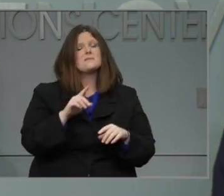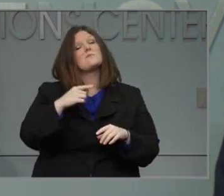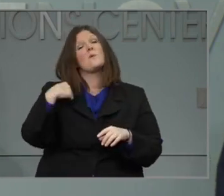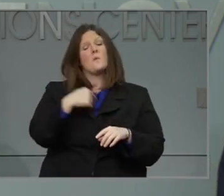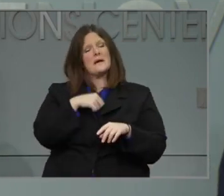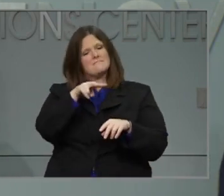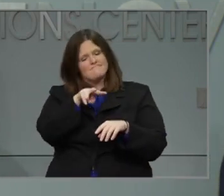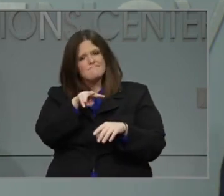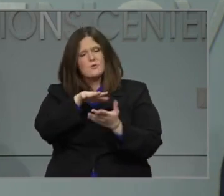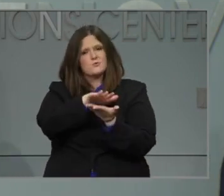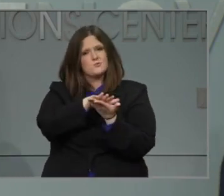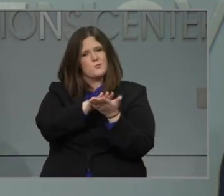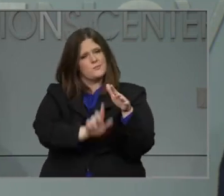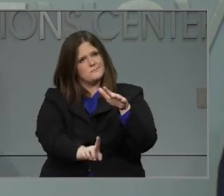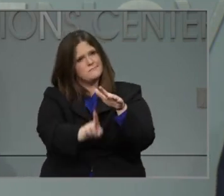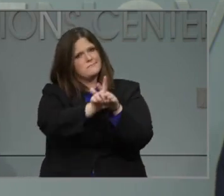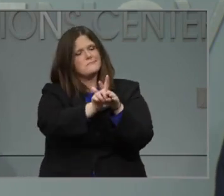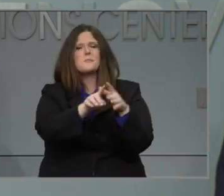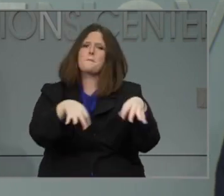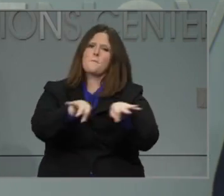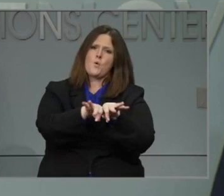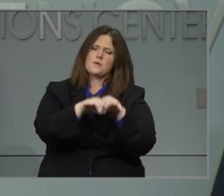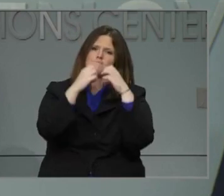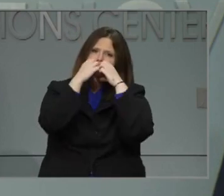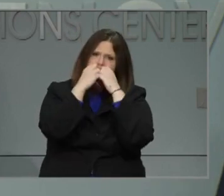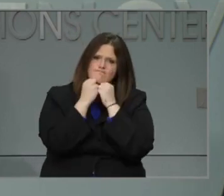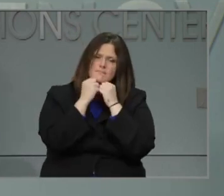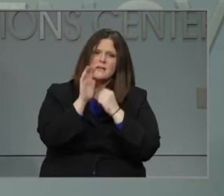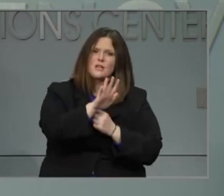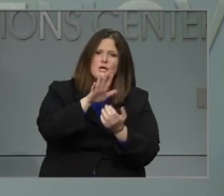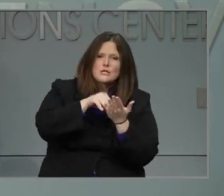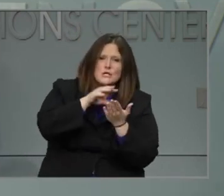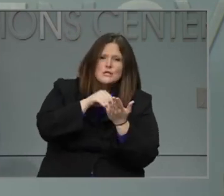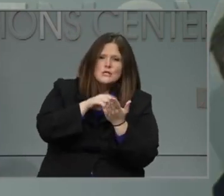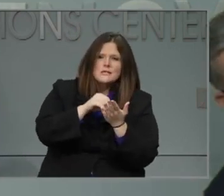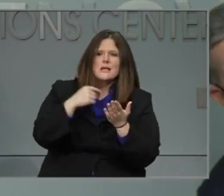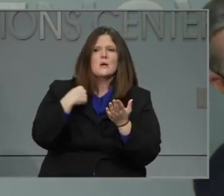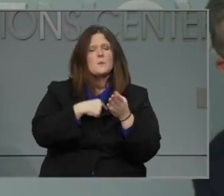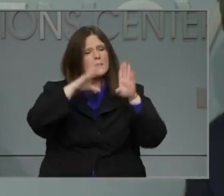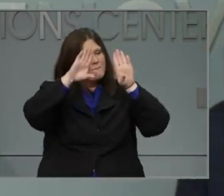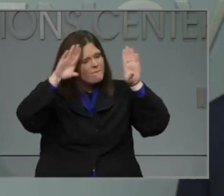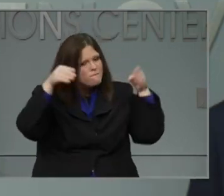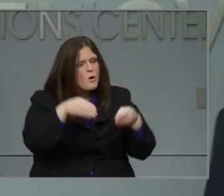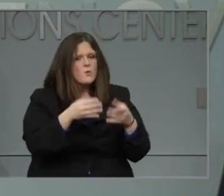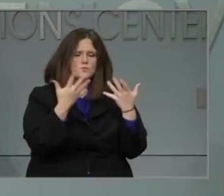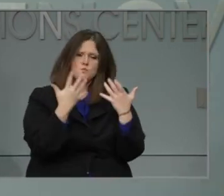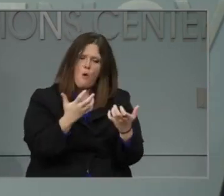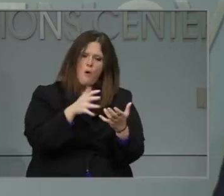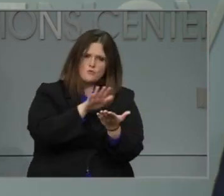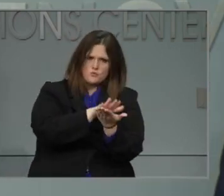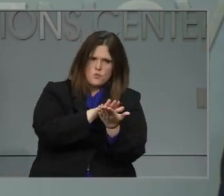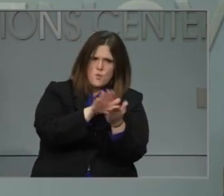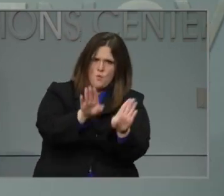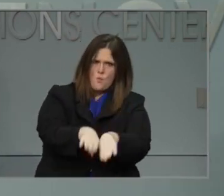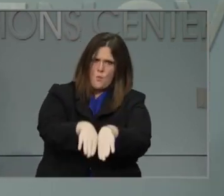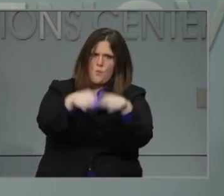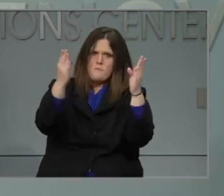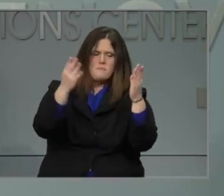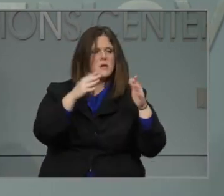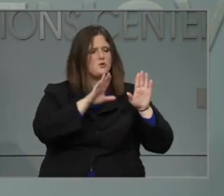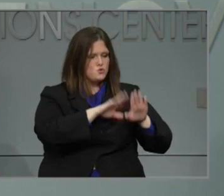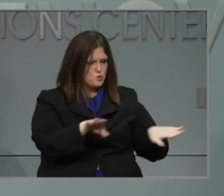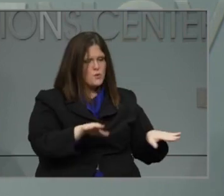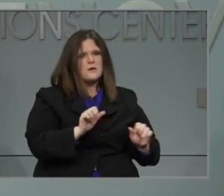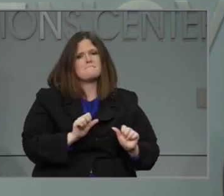and especially for younger children. That's why we've been so focused since day one on getting kids back into the classroom,